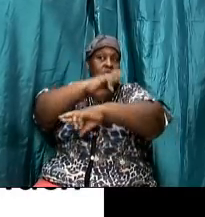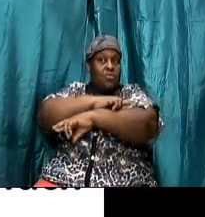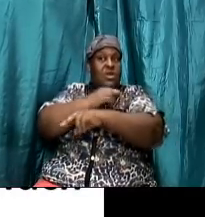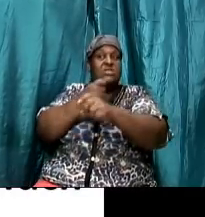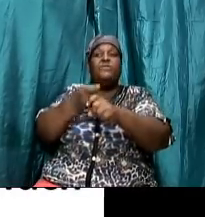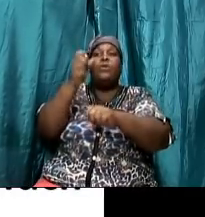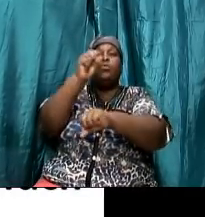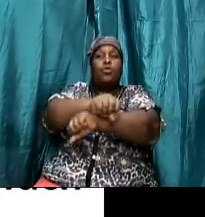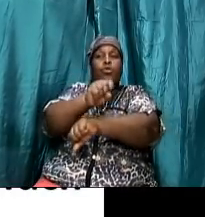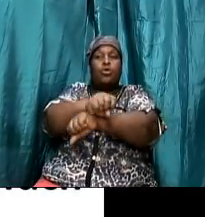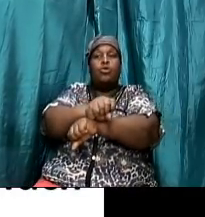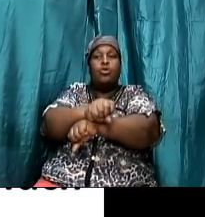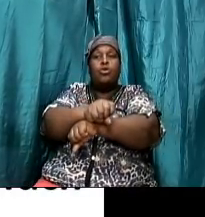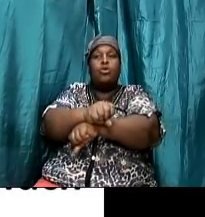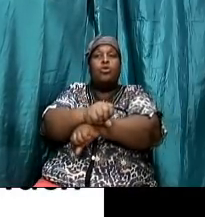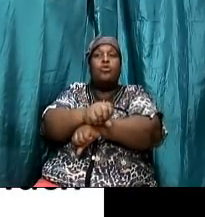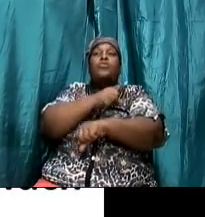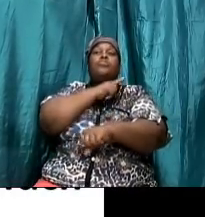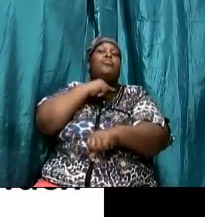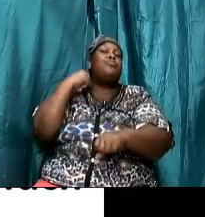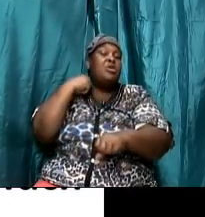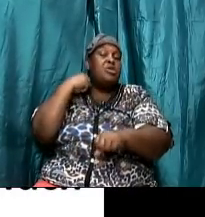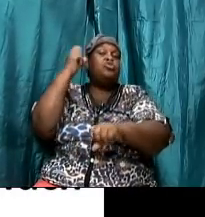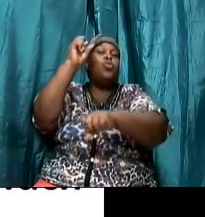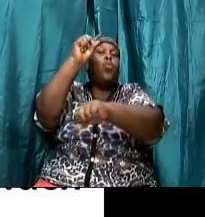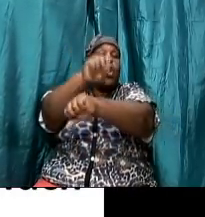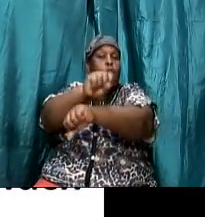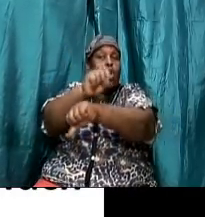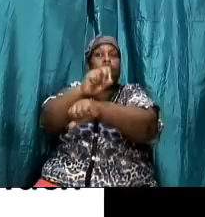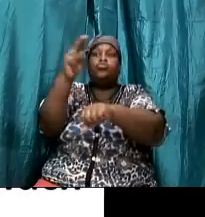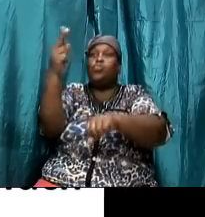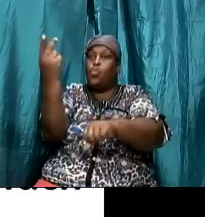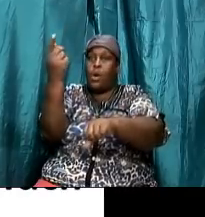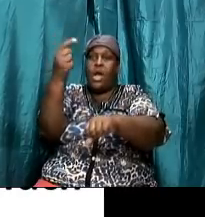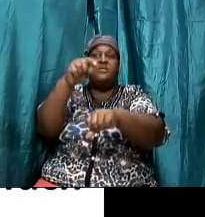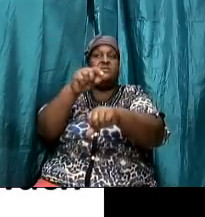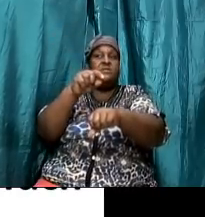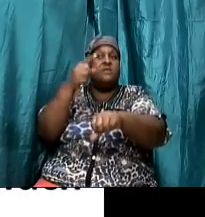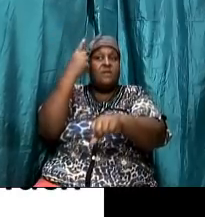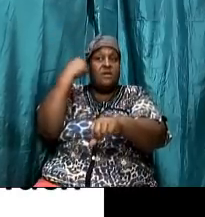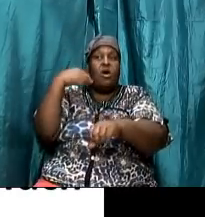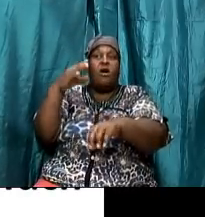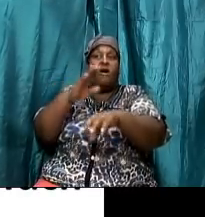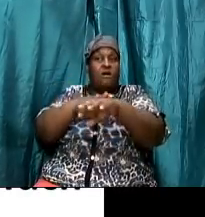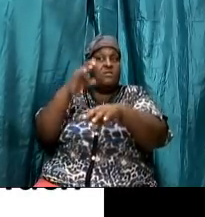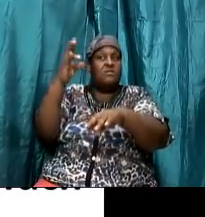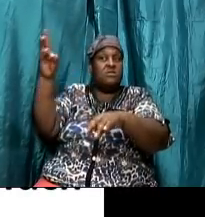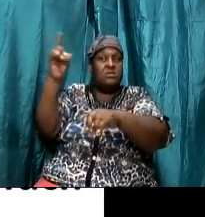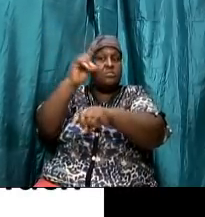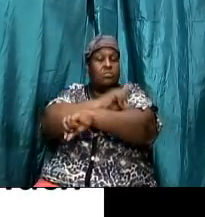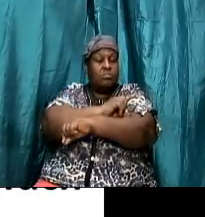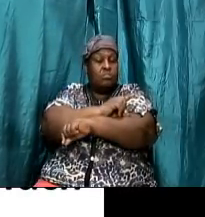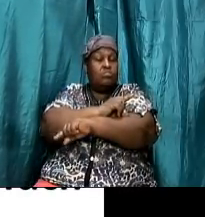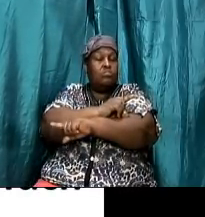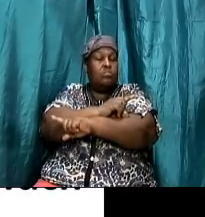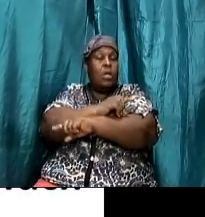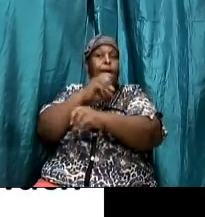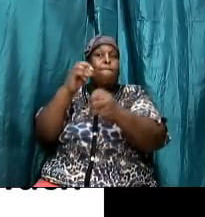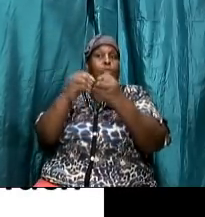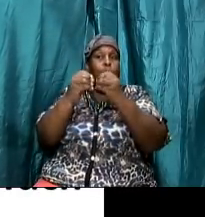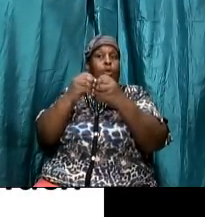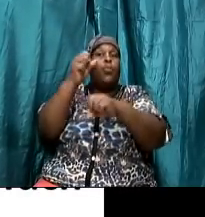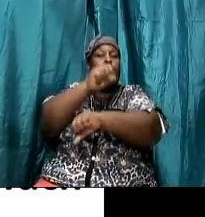twice as much work and while they were doing more work in the tabernacle on the sabbath